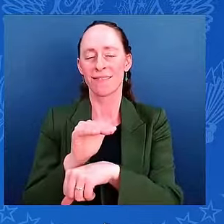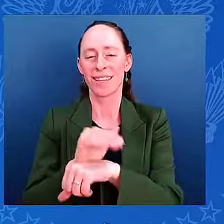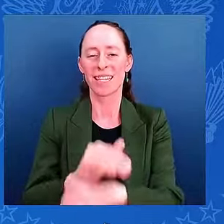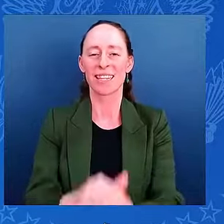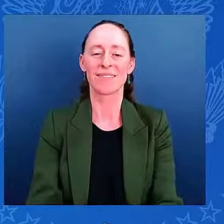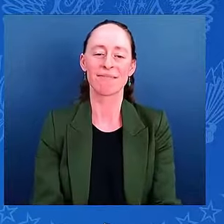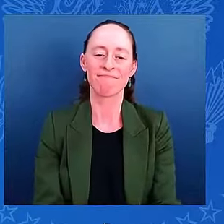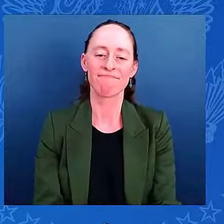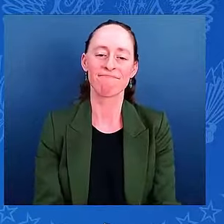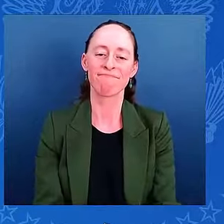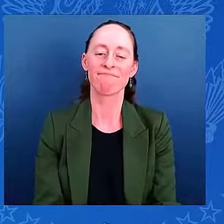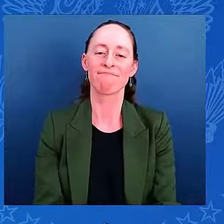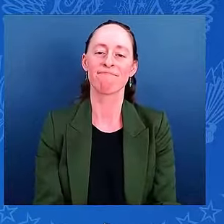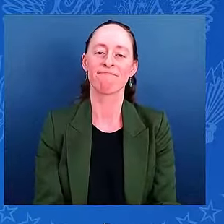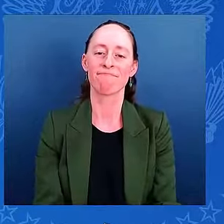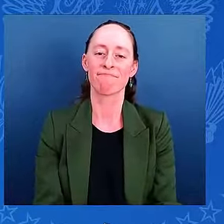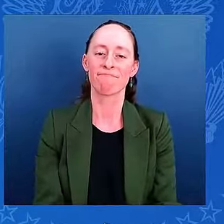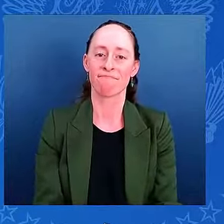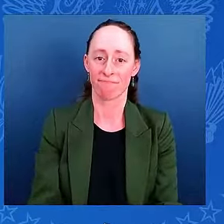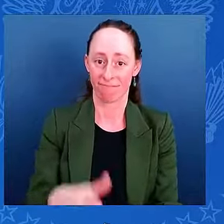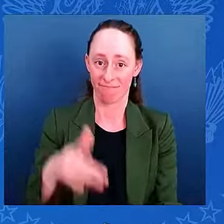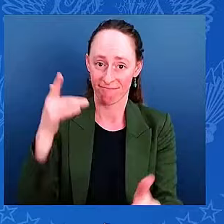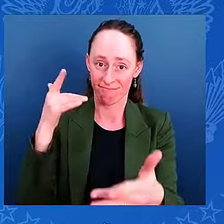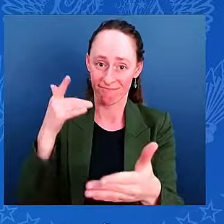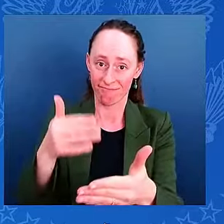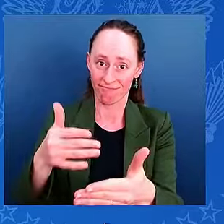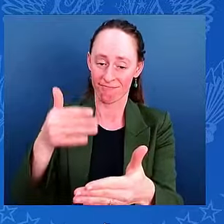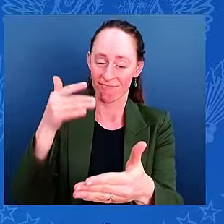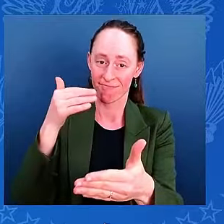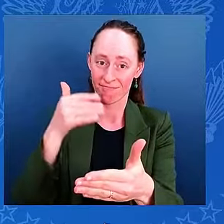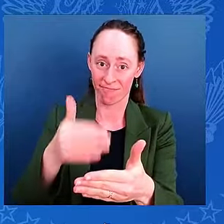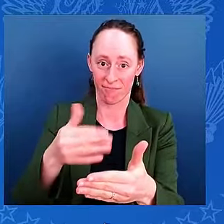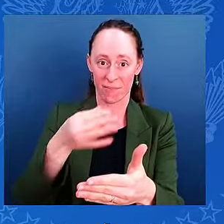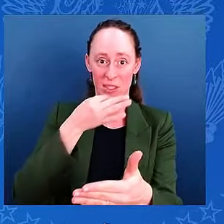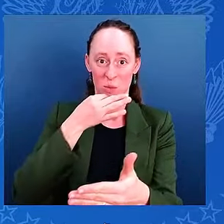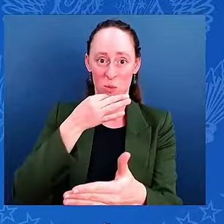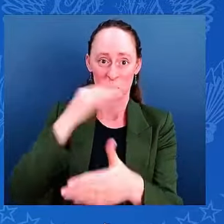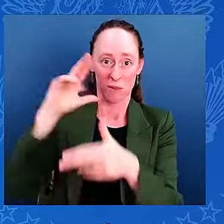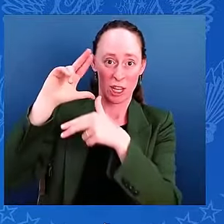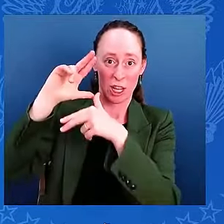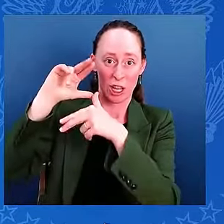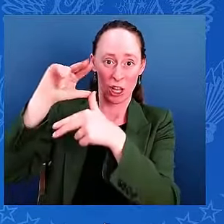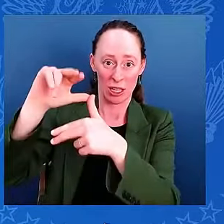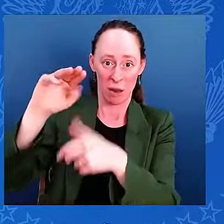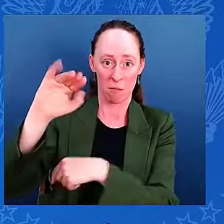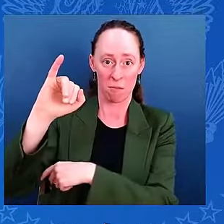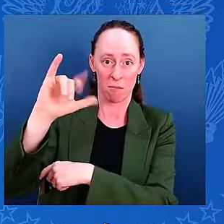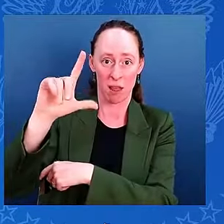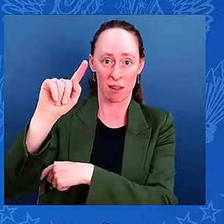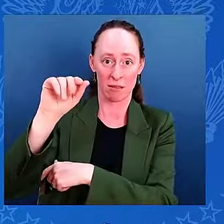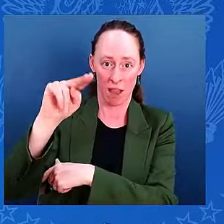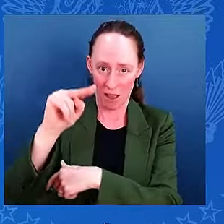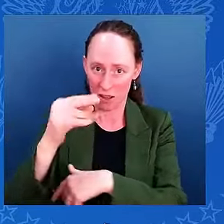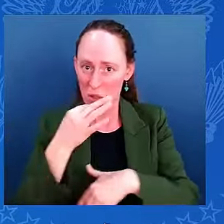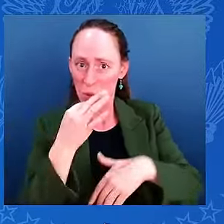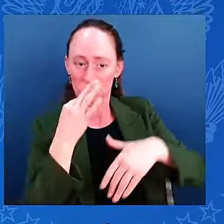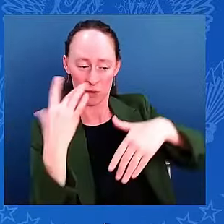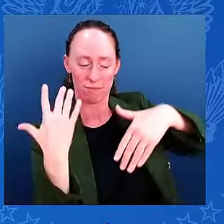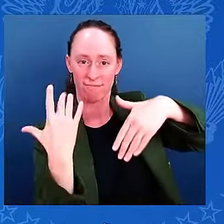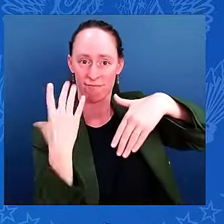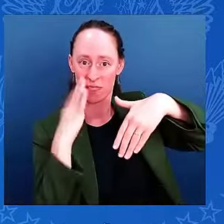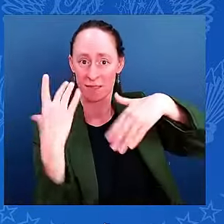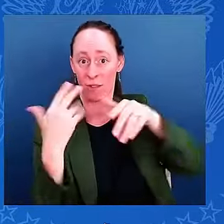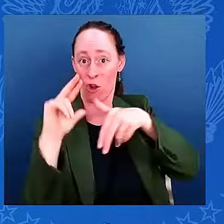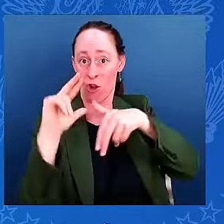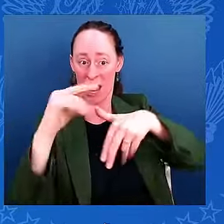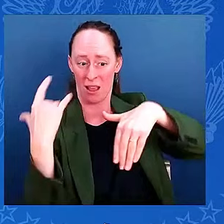hours, Hurricane Milton was expected to make landfall on the west coast of Florida — the western coast of Florida. Already, we're seeing